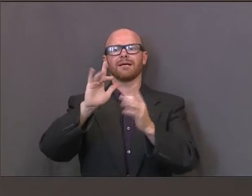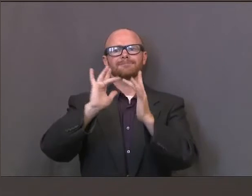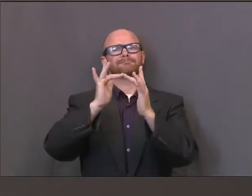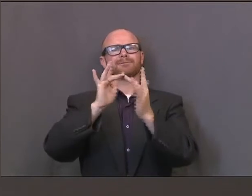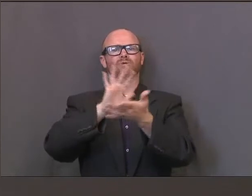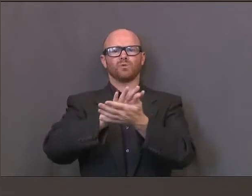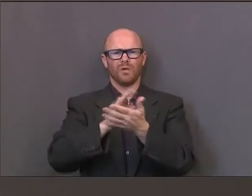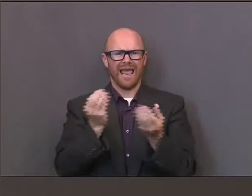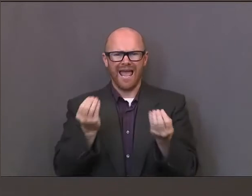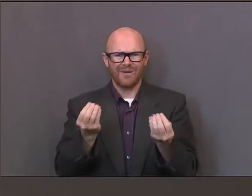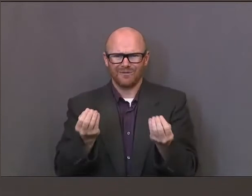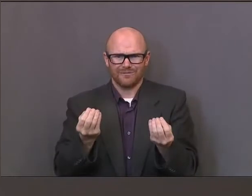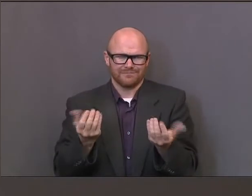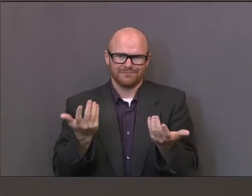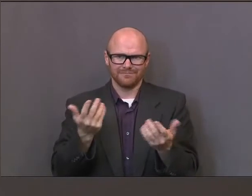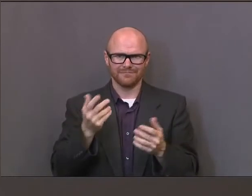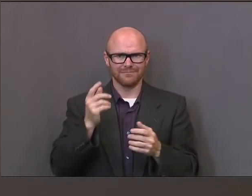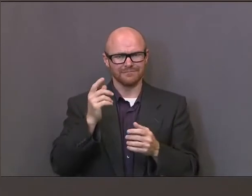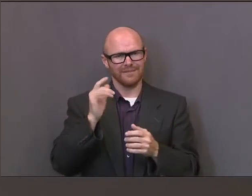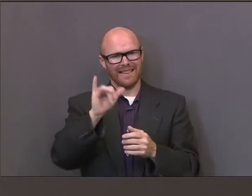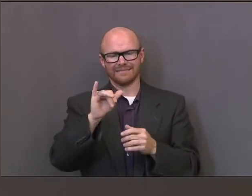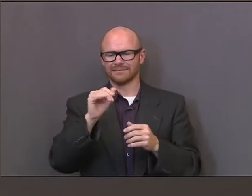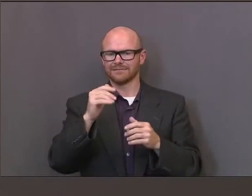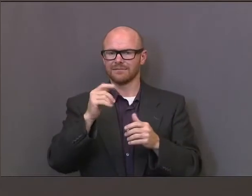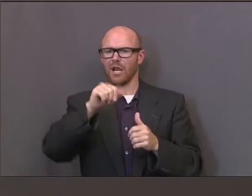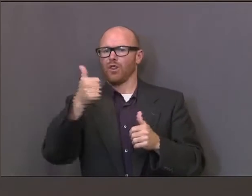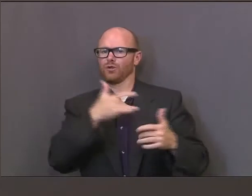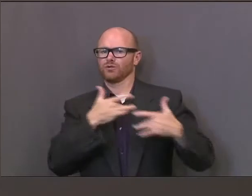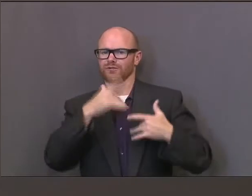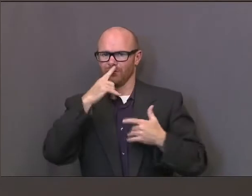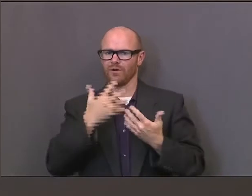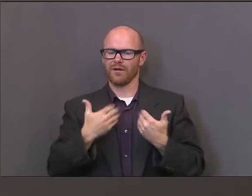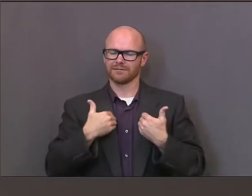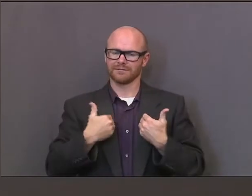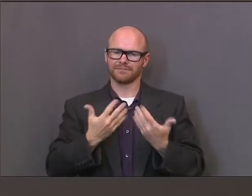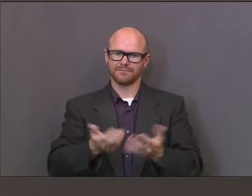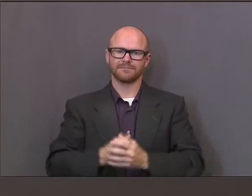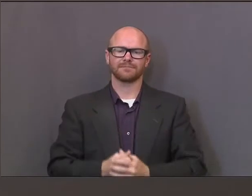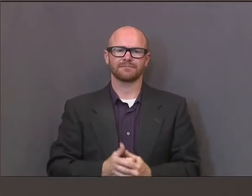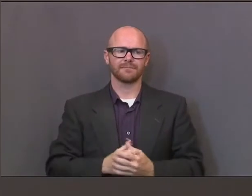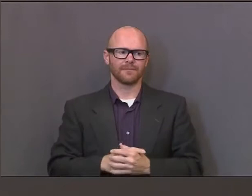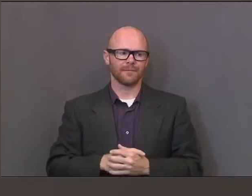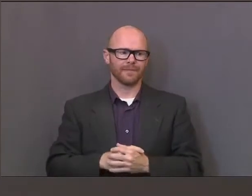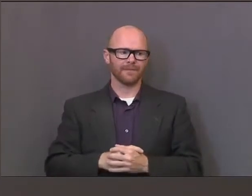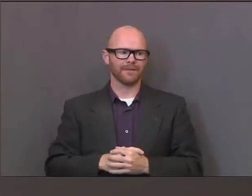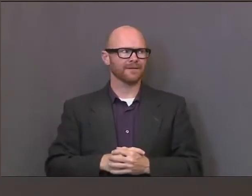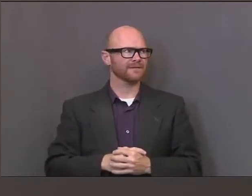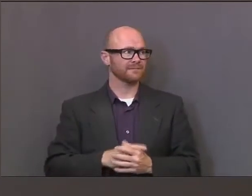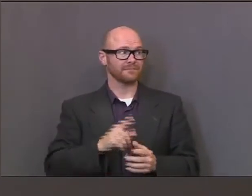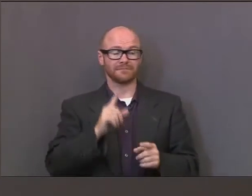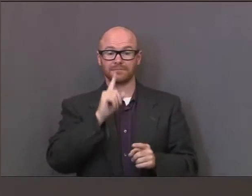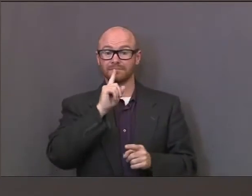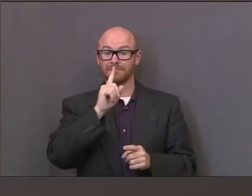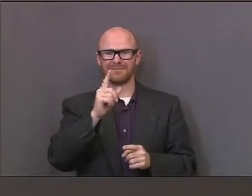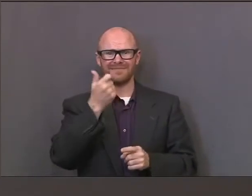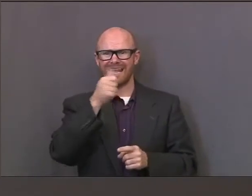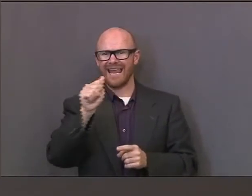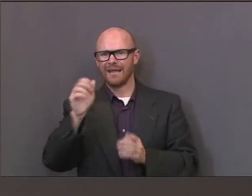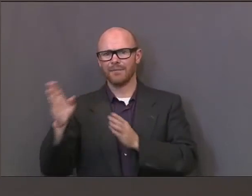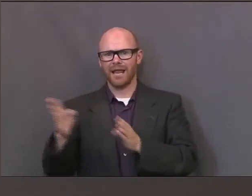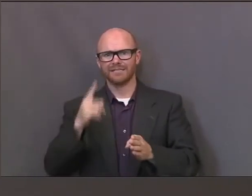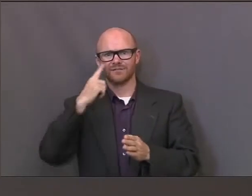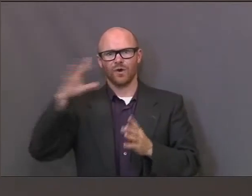the previous method of instruction, which is typically the in-class instruction. But is there any plans for additional